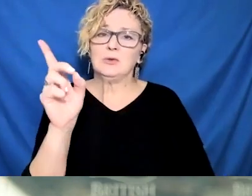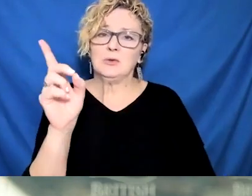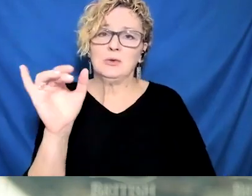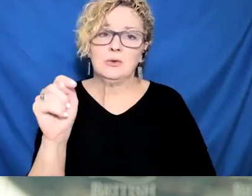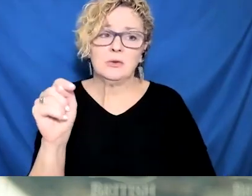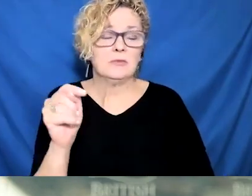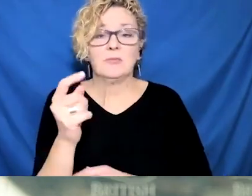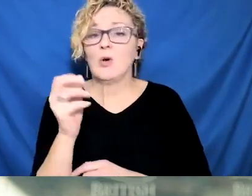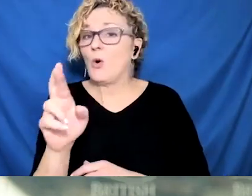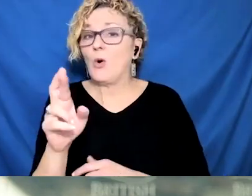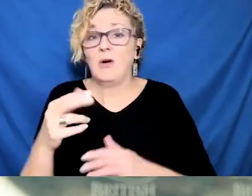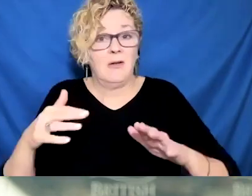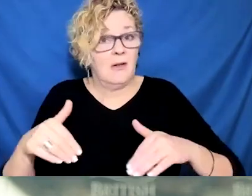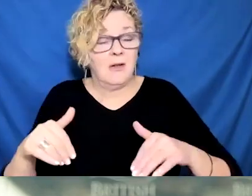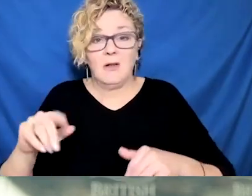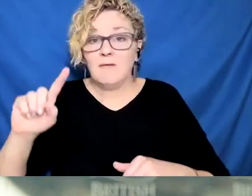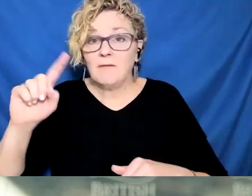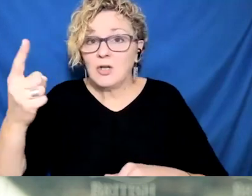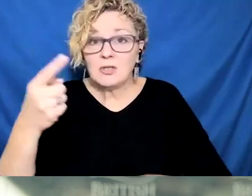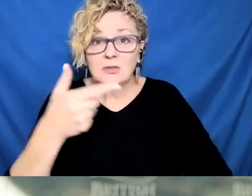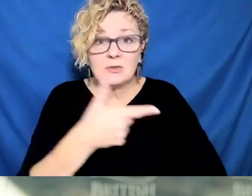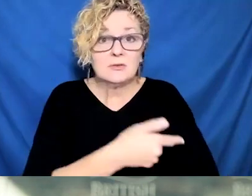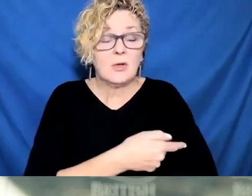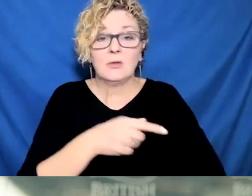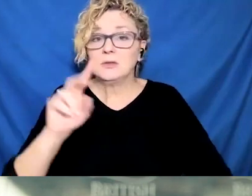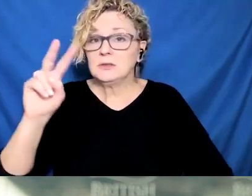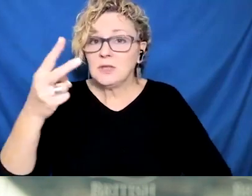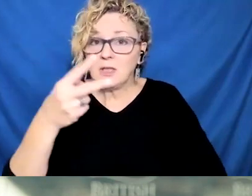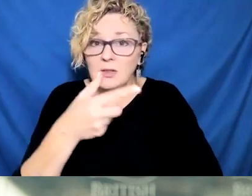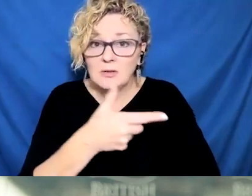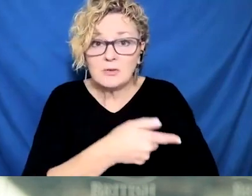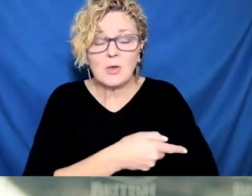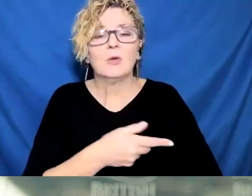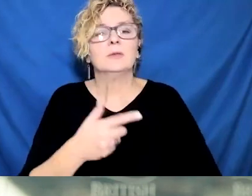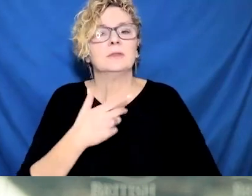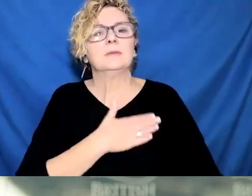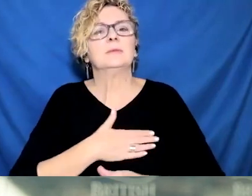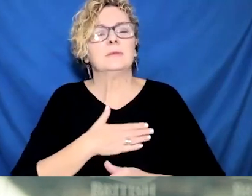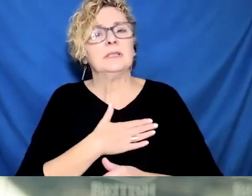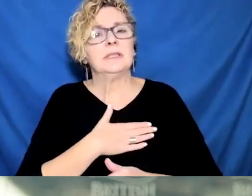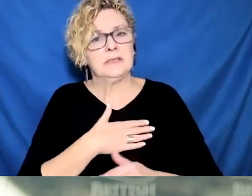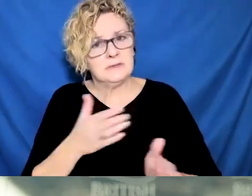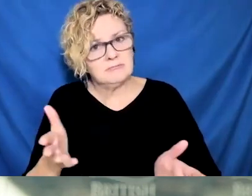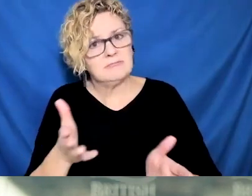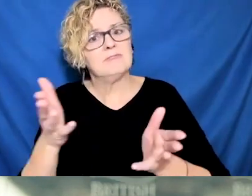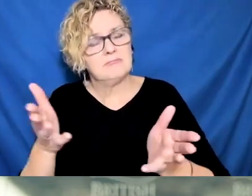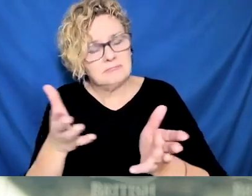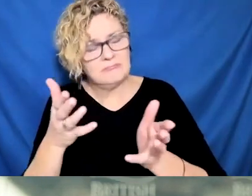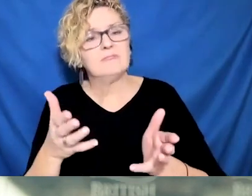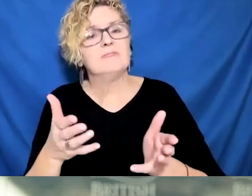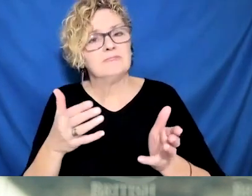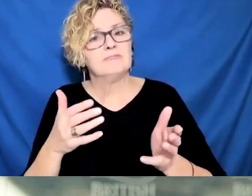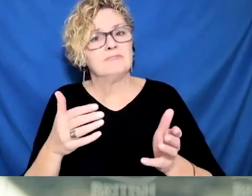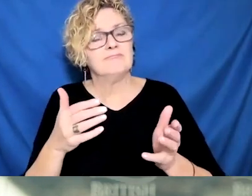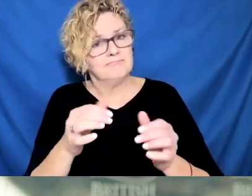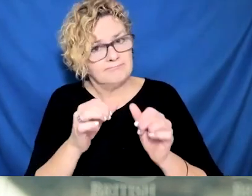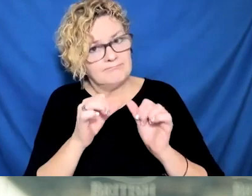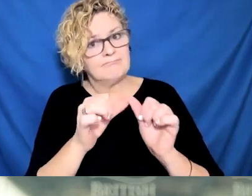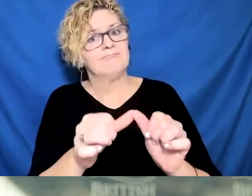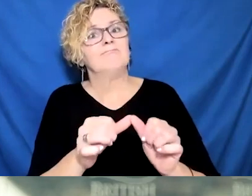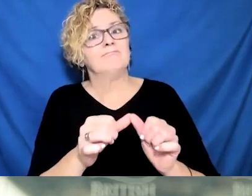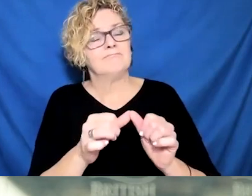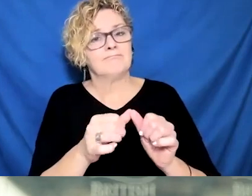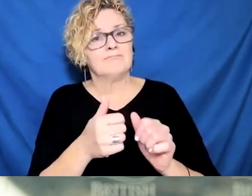equipment, administration by trained healthcare professionals, etc. They can't be broken down. So those are going to be continued to be used by medical health